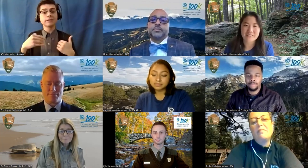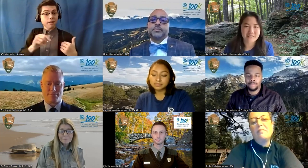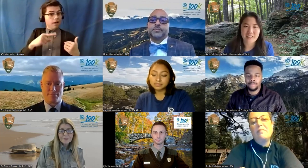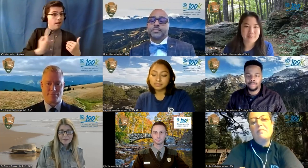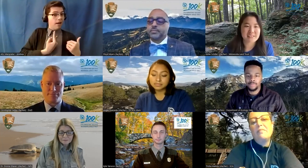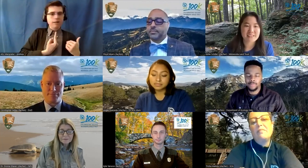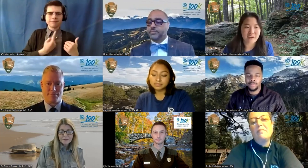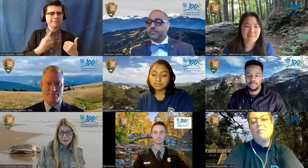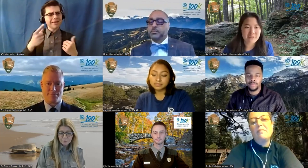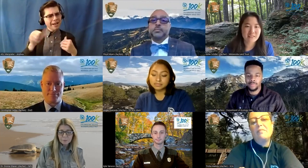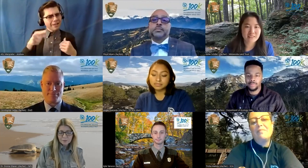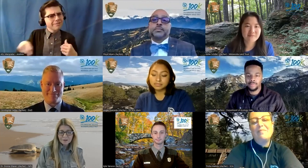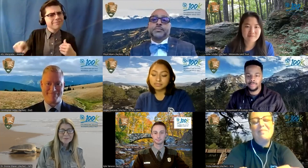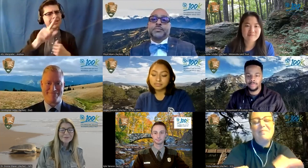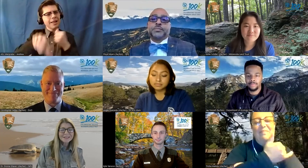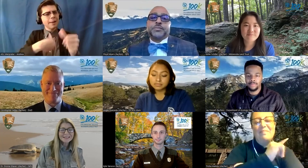you and path of 65.